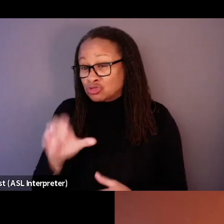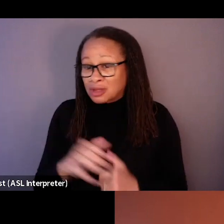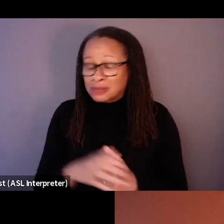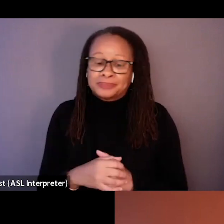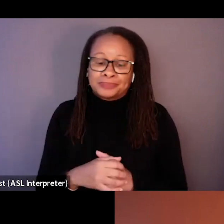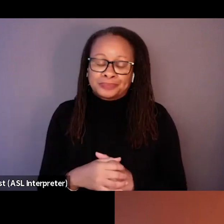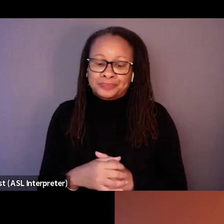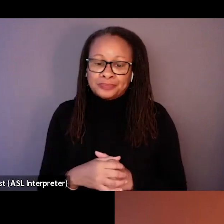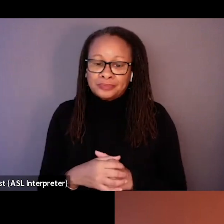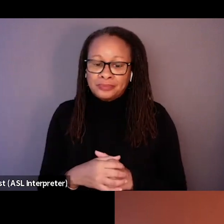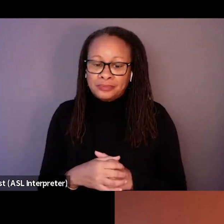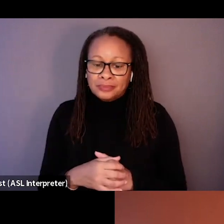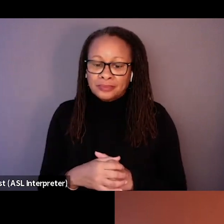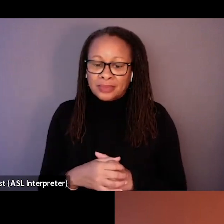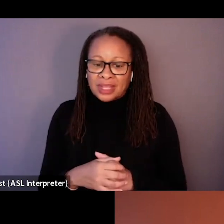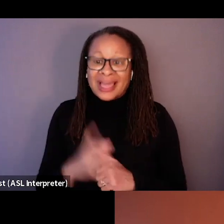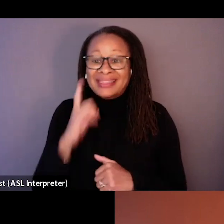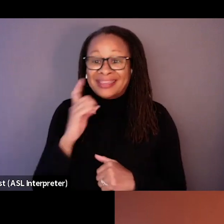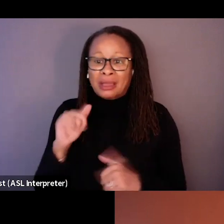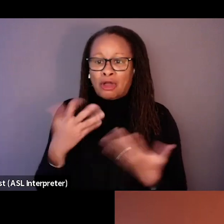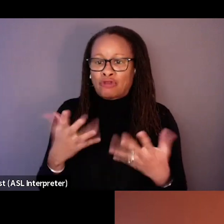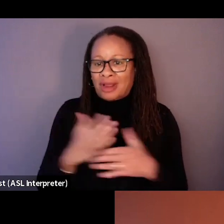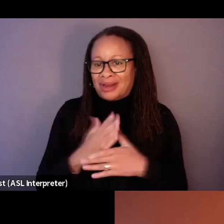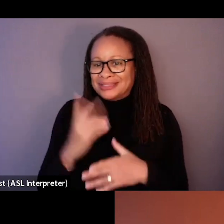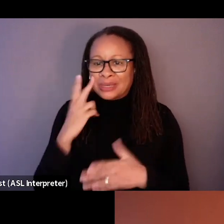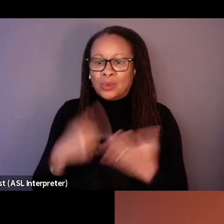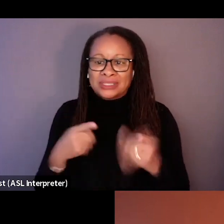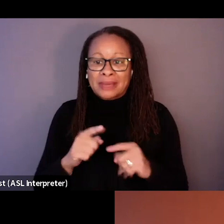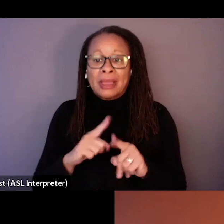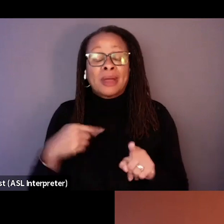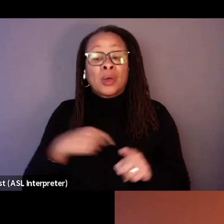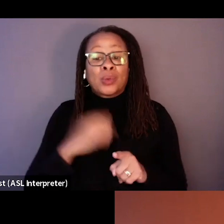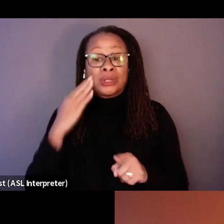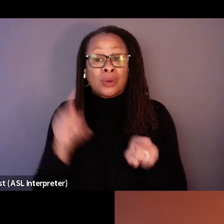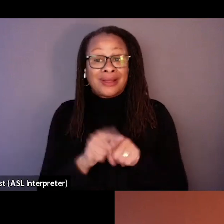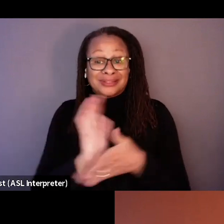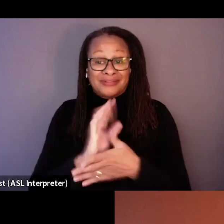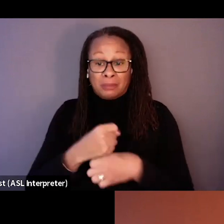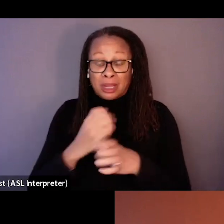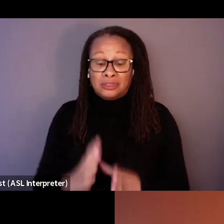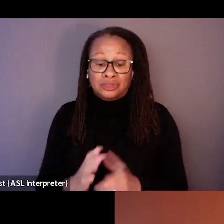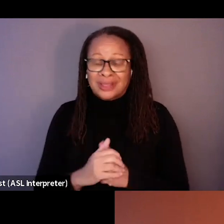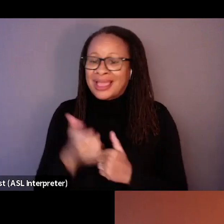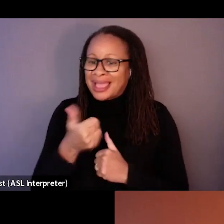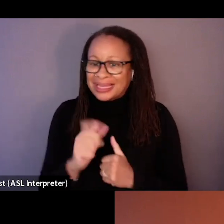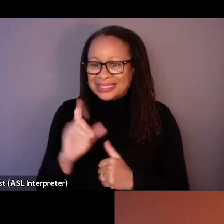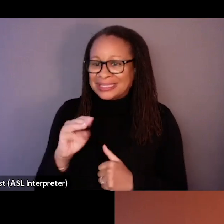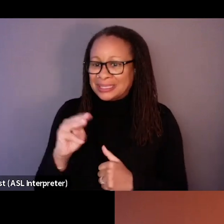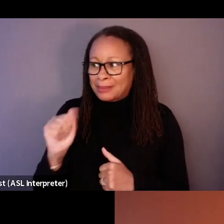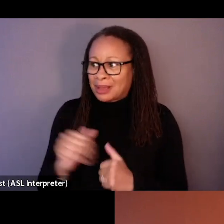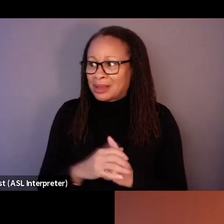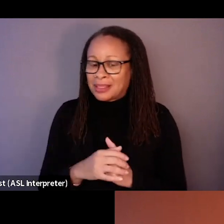they, you know, they, they think, all right, I'm seeing what is happening, but we know as filmmakers that any cinema, the minute